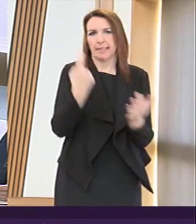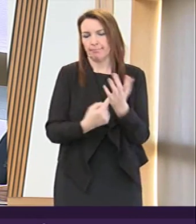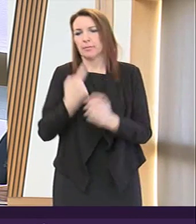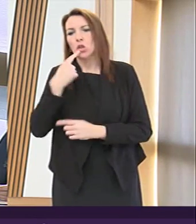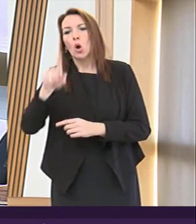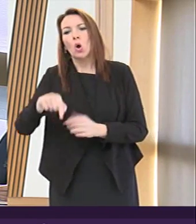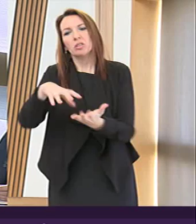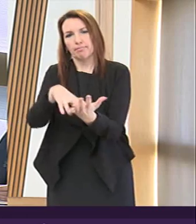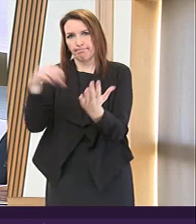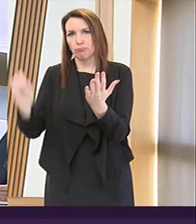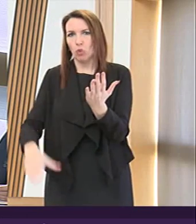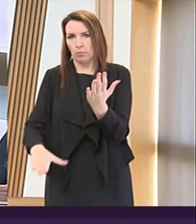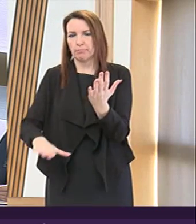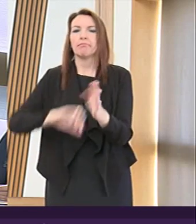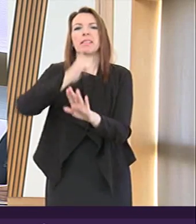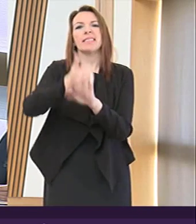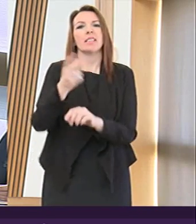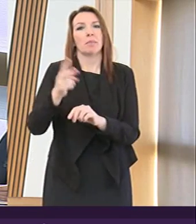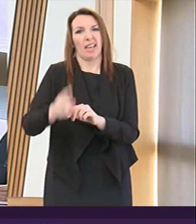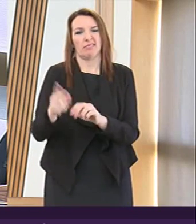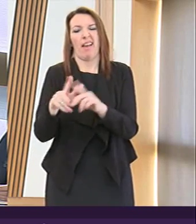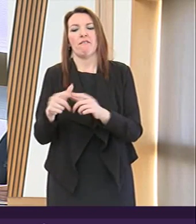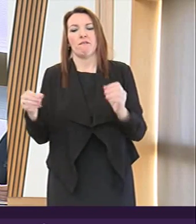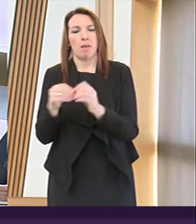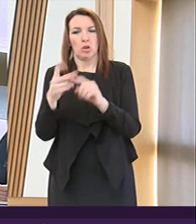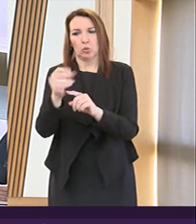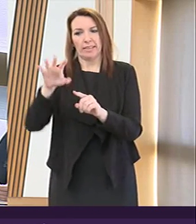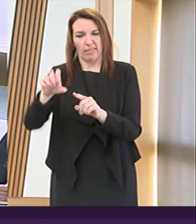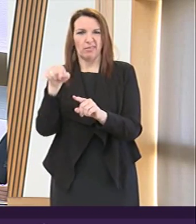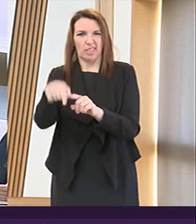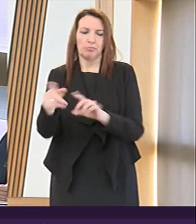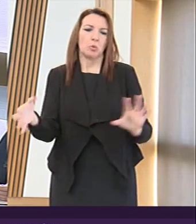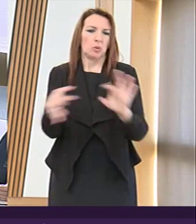relayed on the 23rd of February 2015 to adjust a minor matter